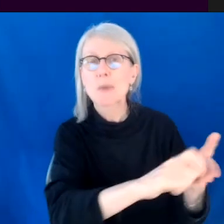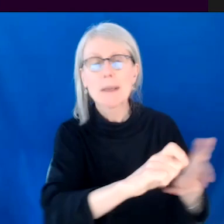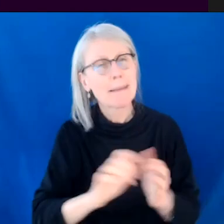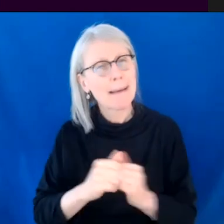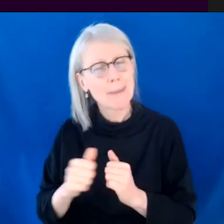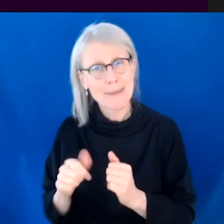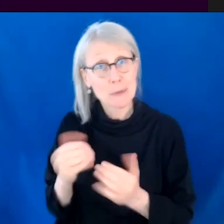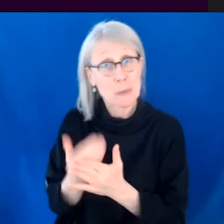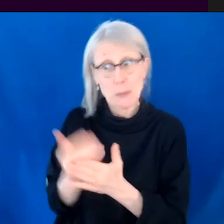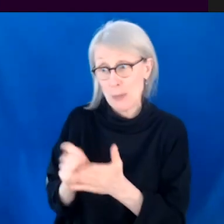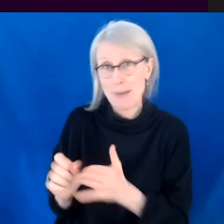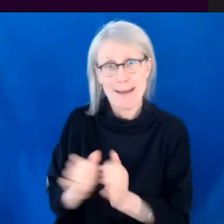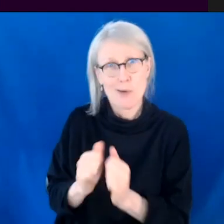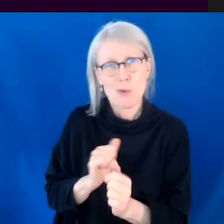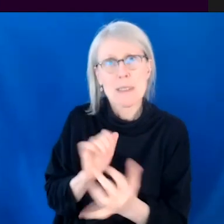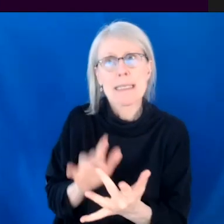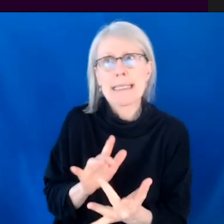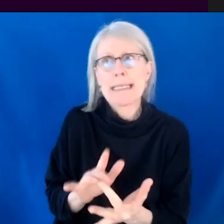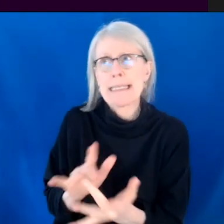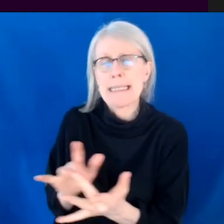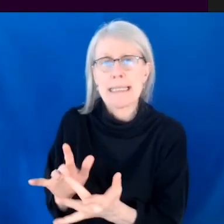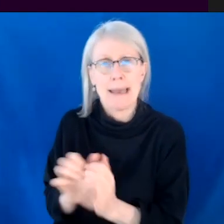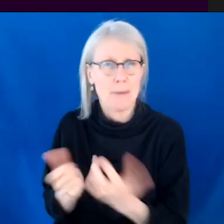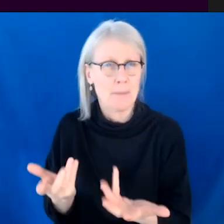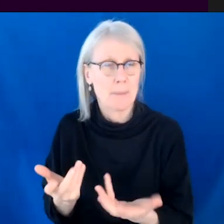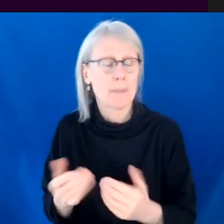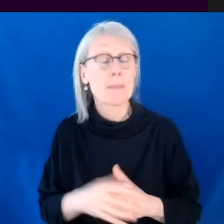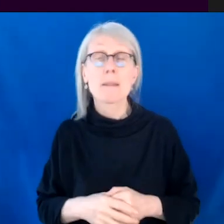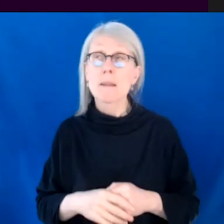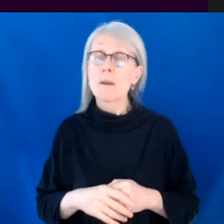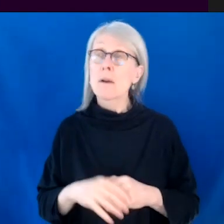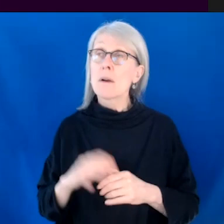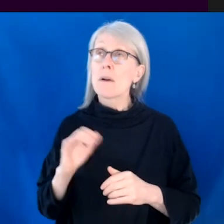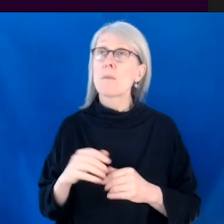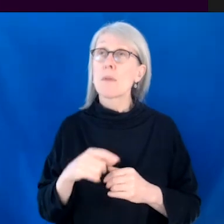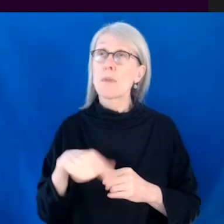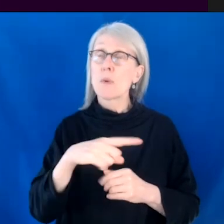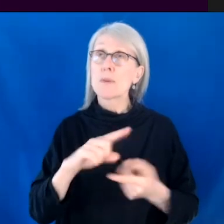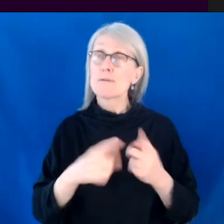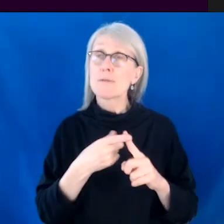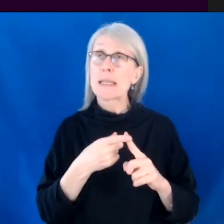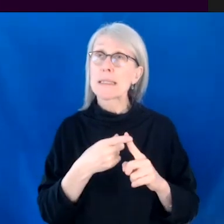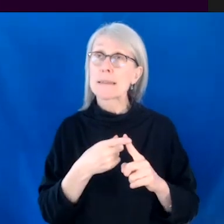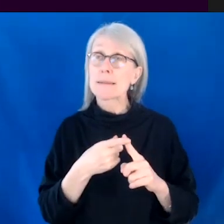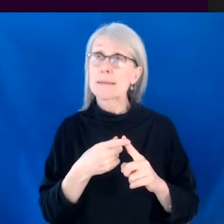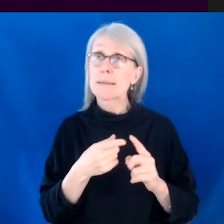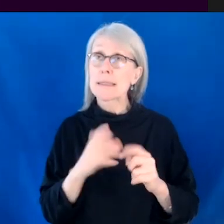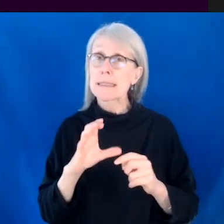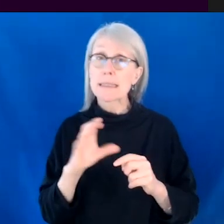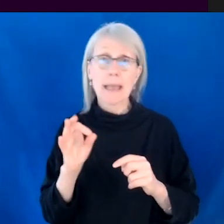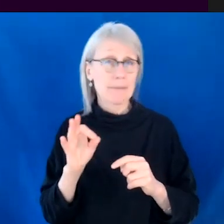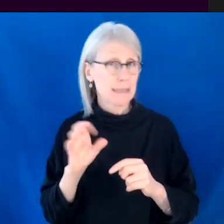yes. Okay. So these writers that I actually, these writers that I go away with most often are also from the CFC,